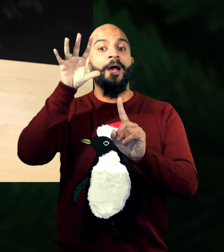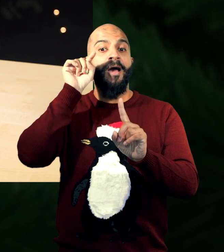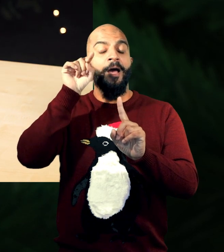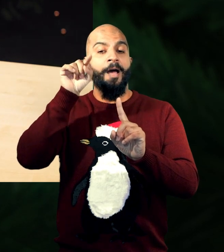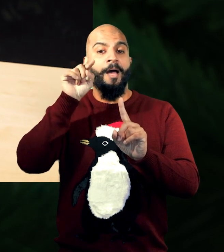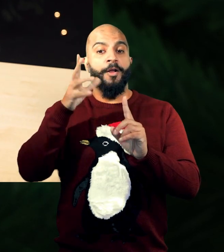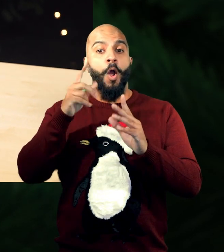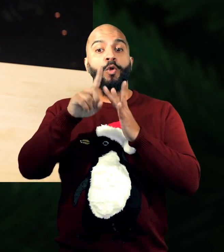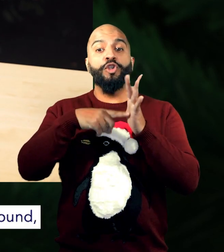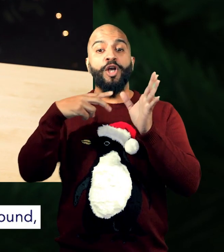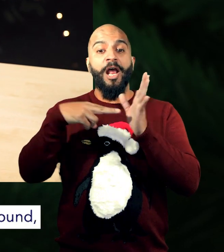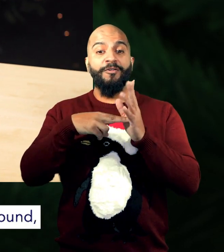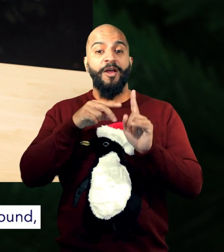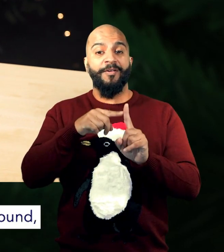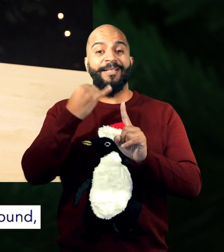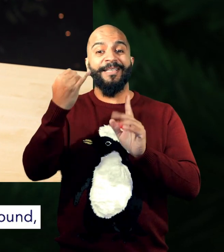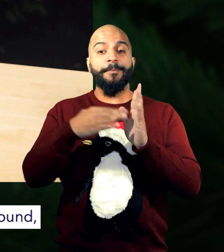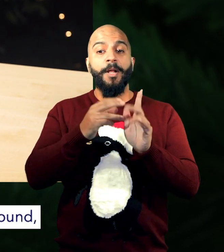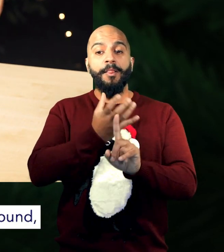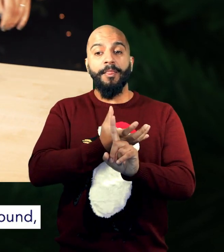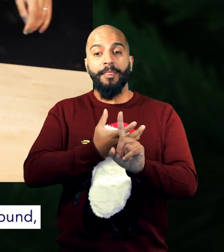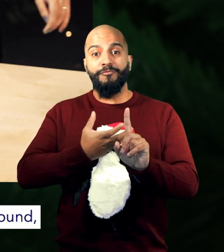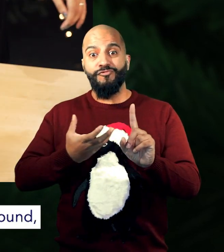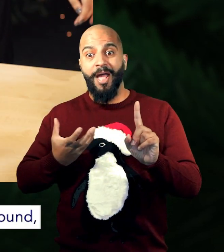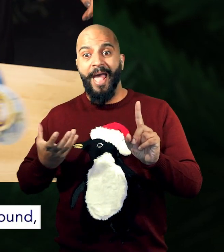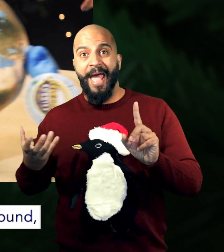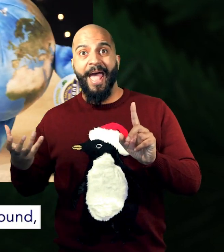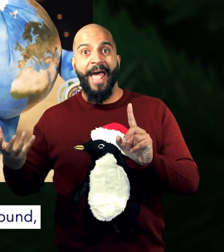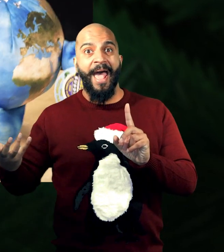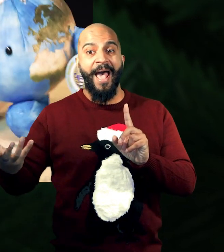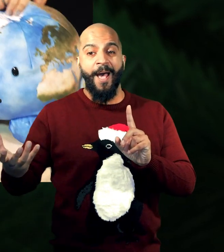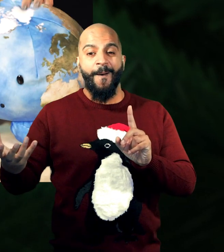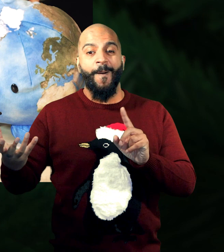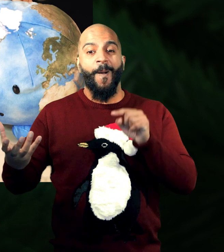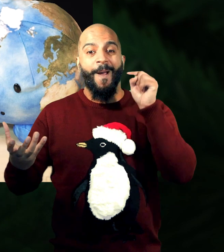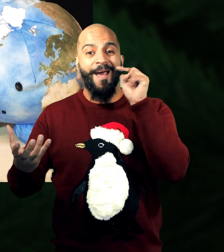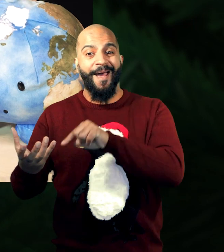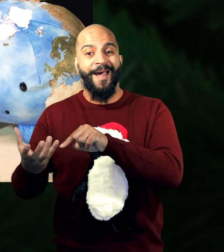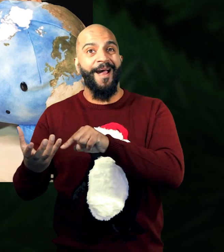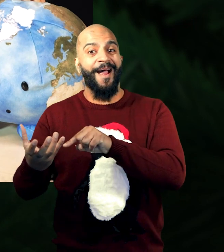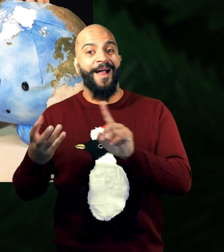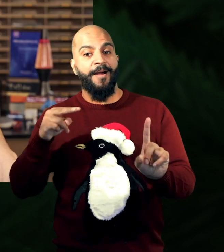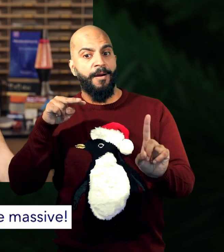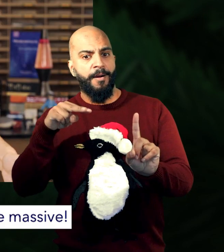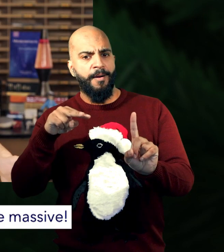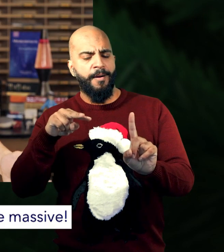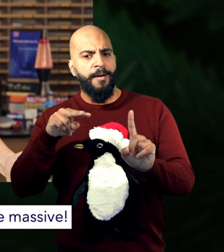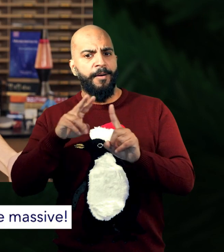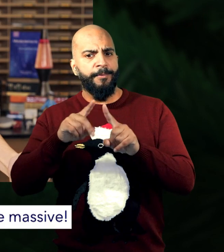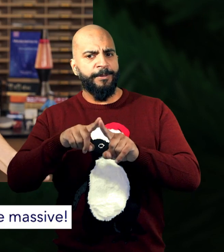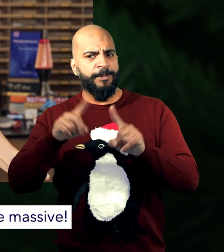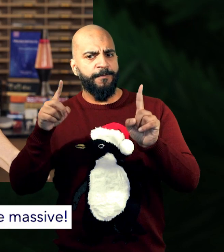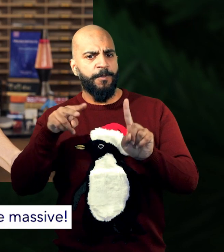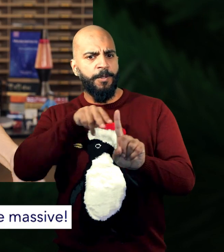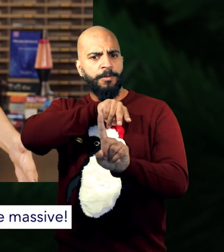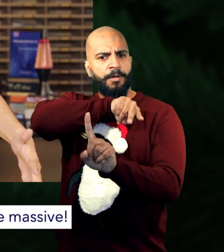in January, waited six months until the Earth's gone all the way around, and we took the other observation? Then, the